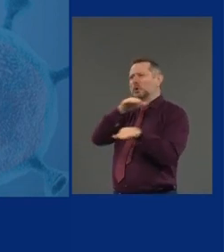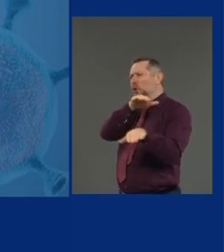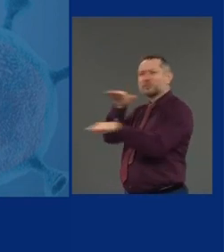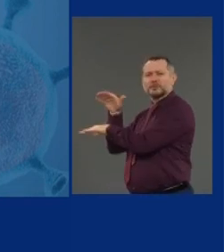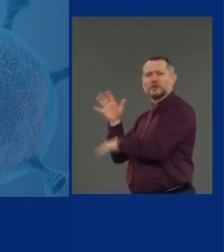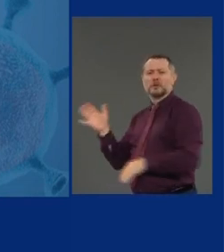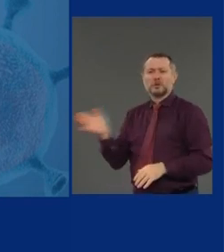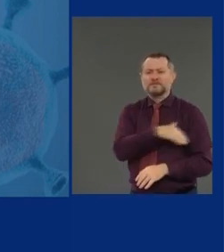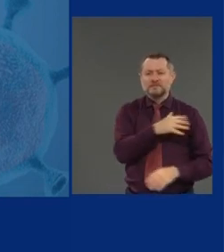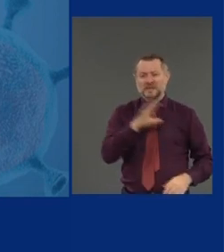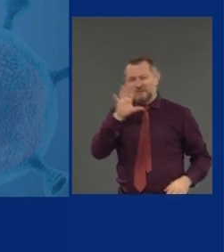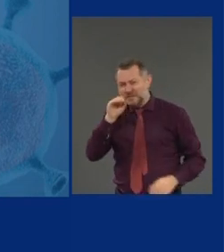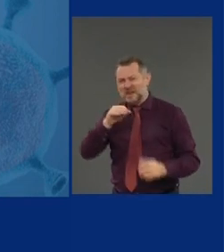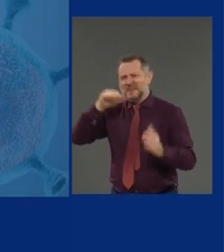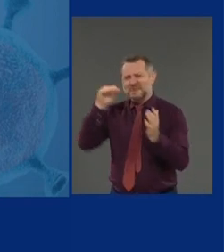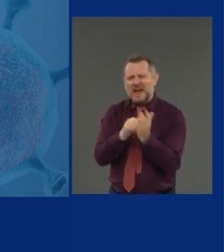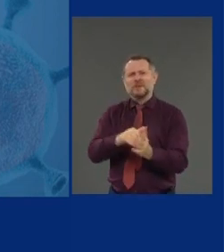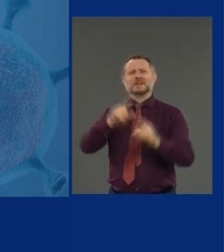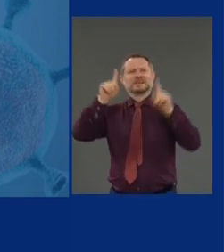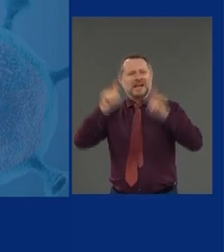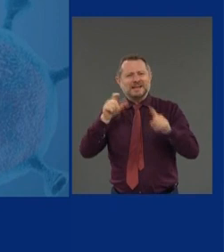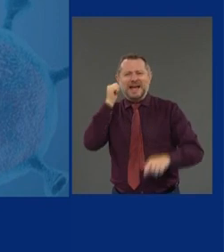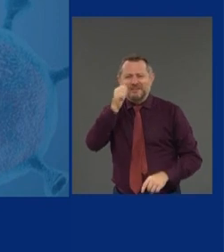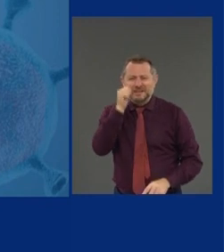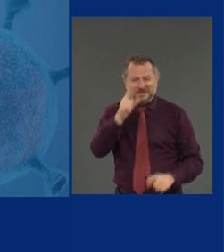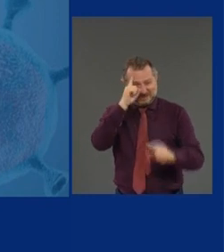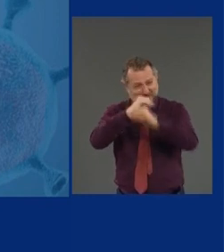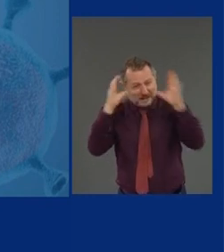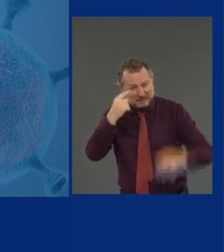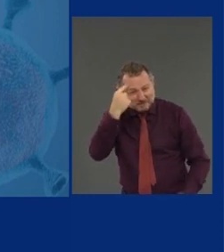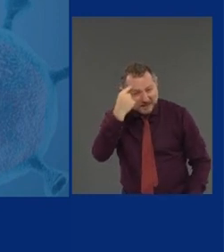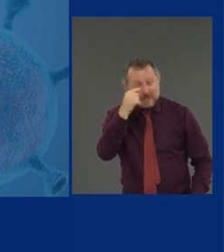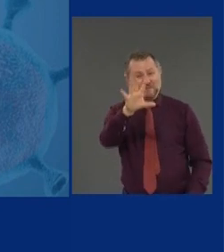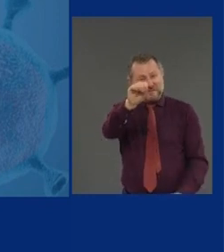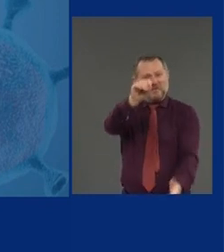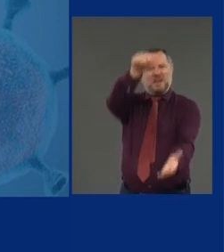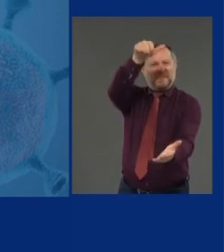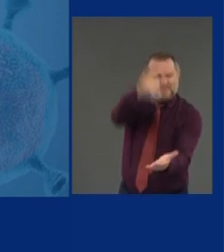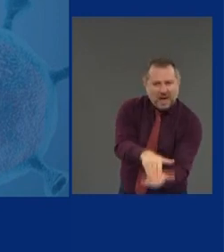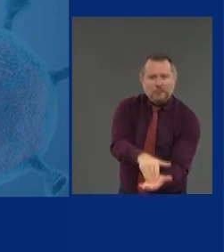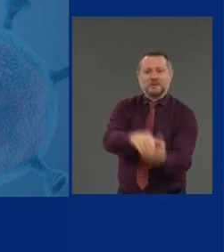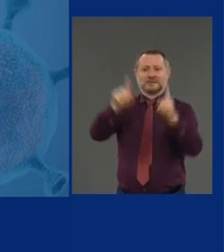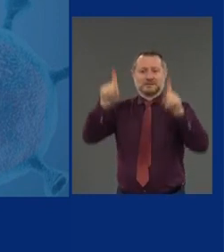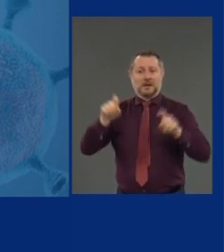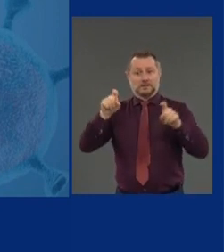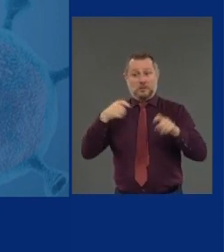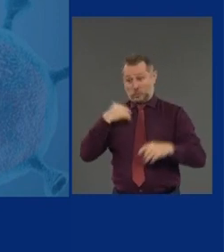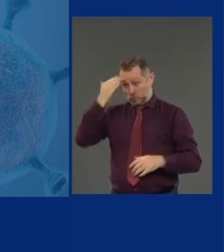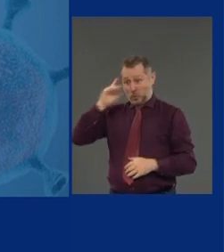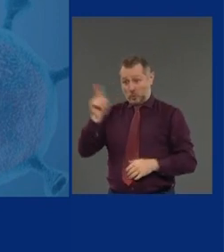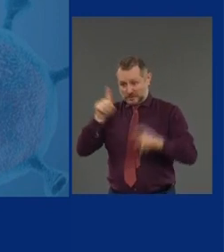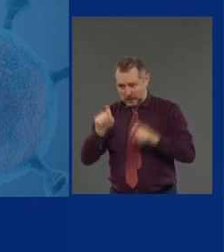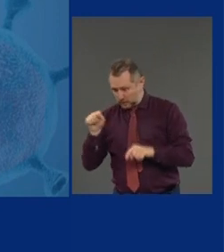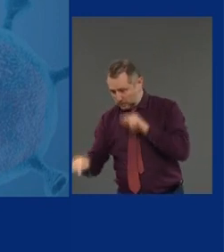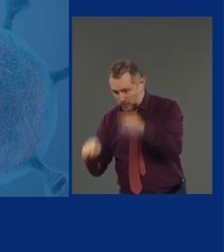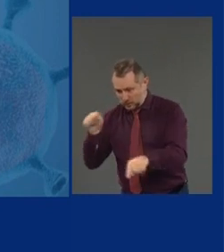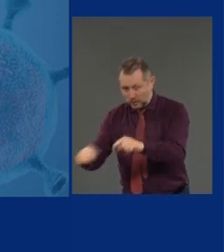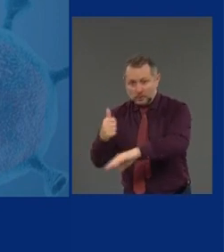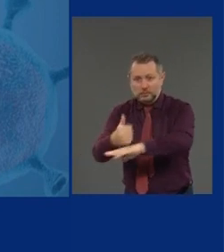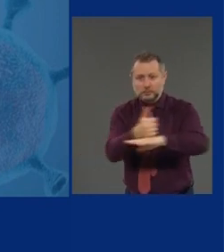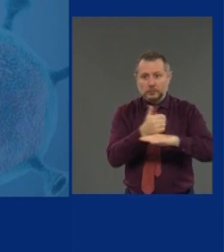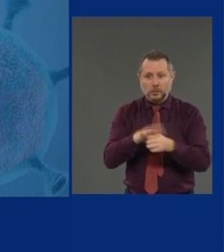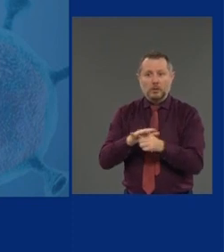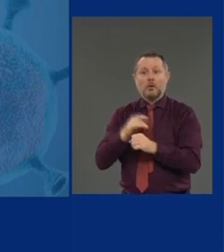tests every day. And you know exactly where you're doing the test, and you know the result of those tests.